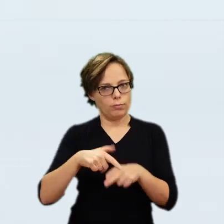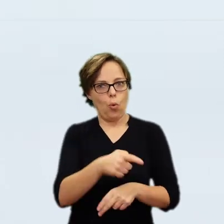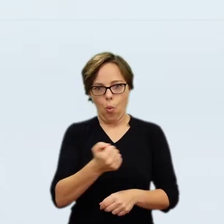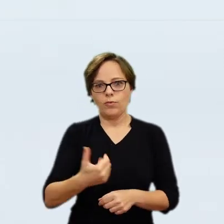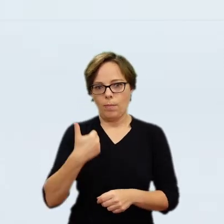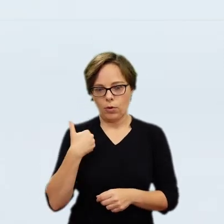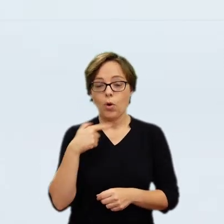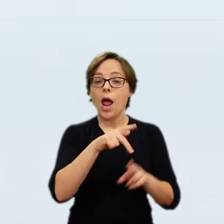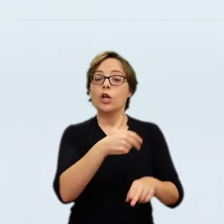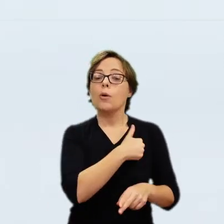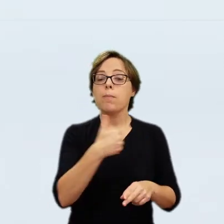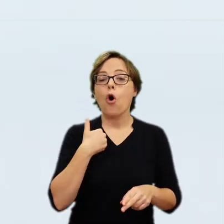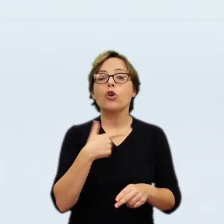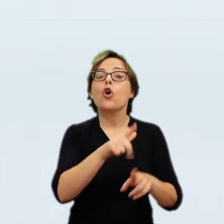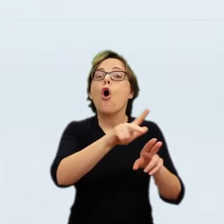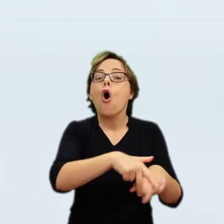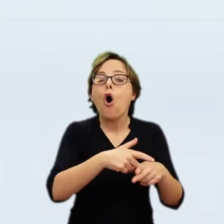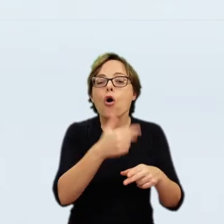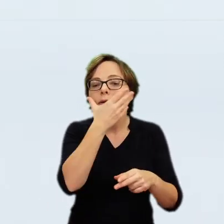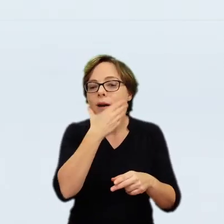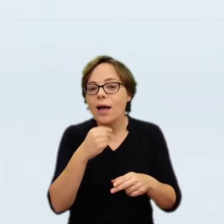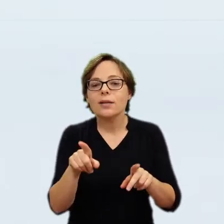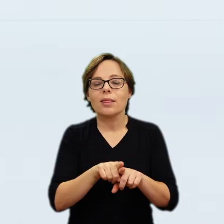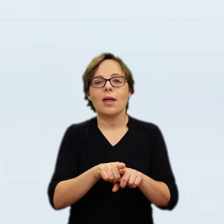something in their magnificence which looks very savage.